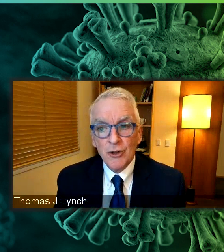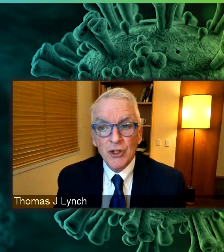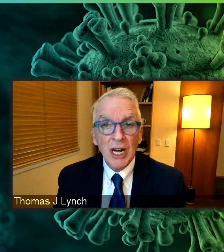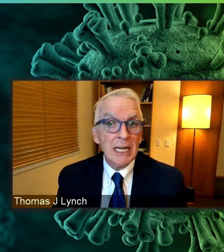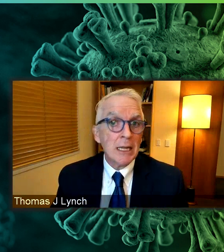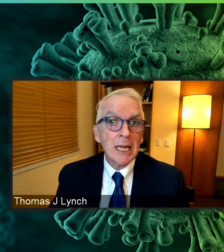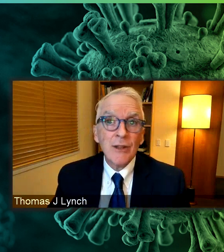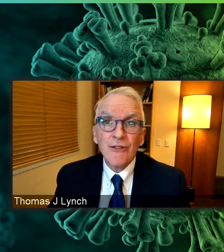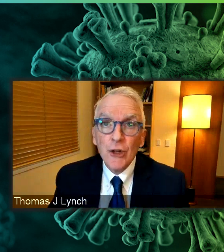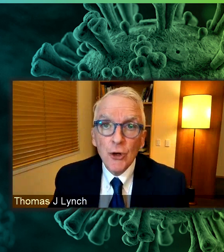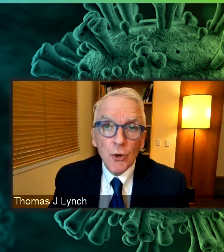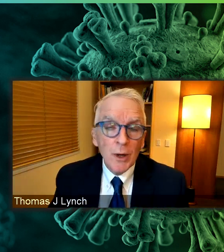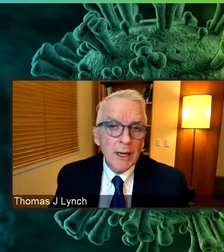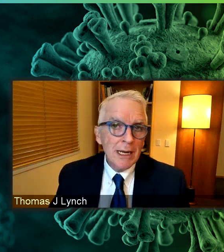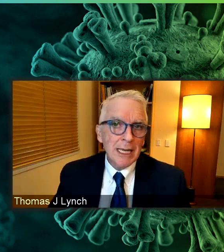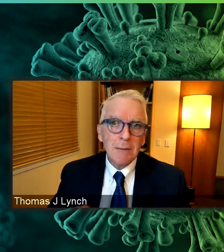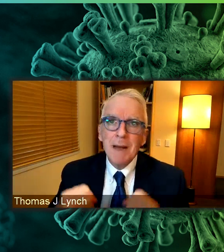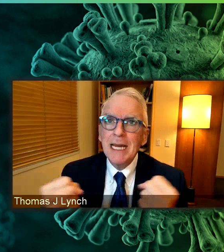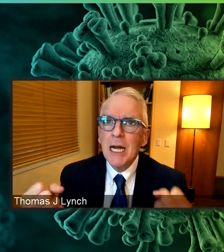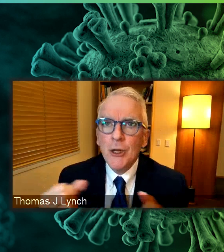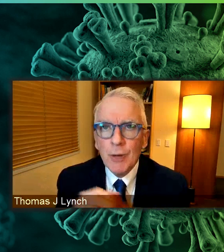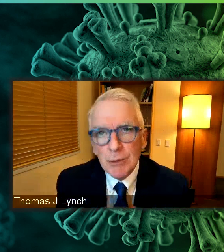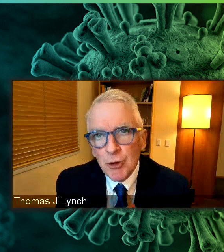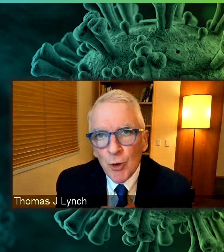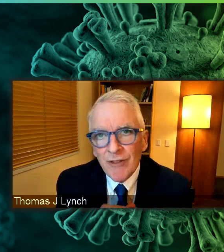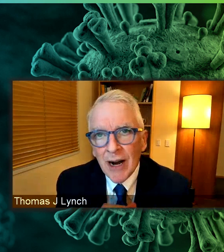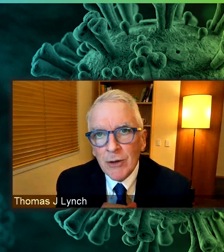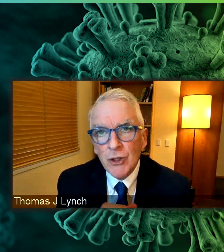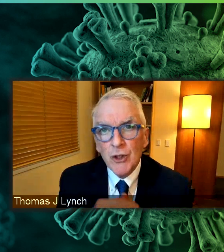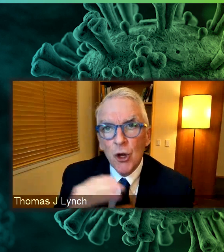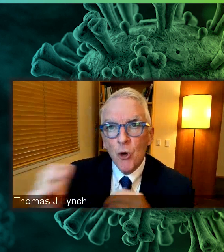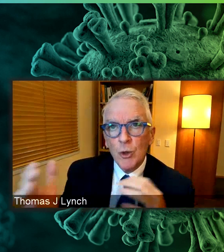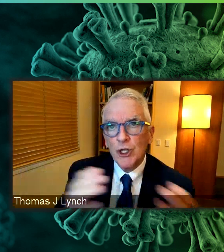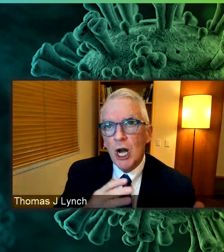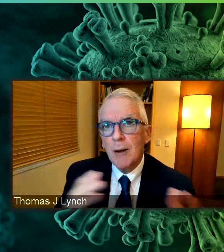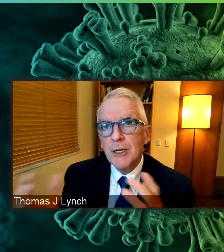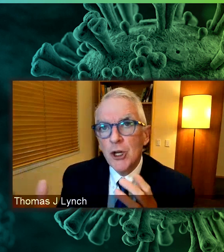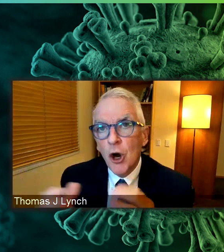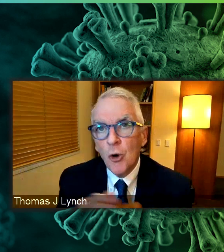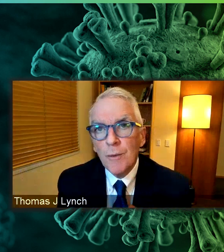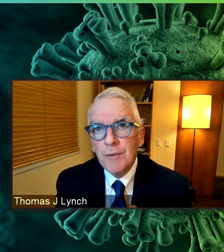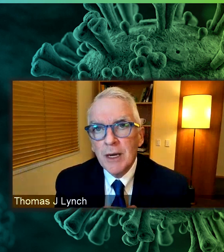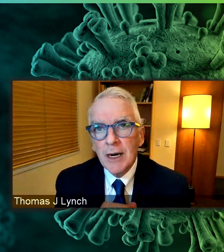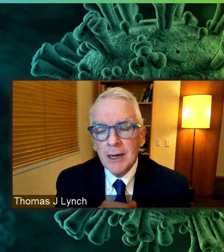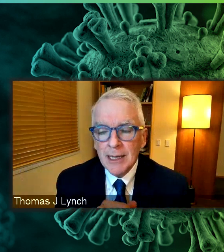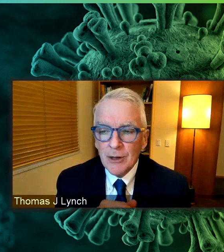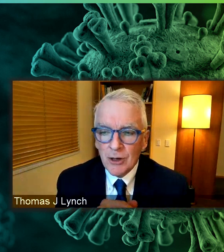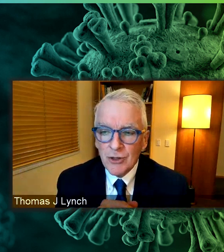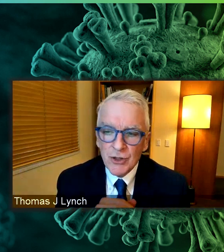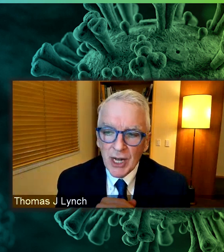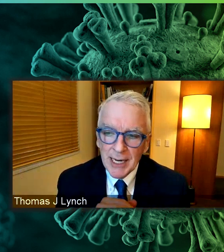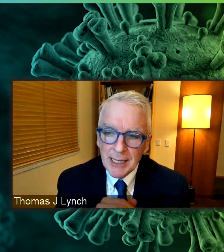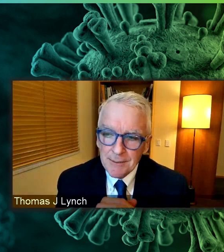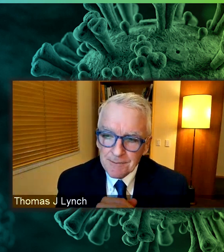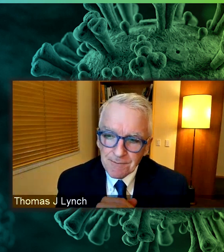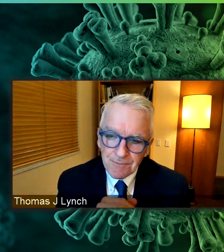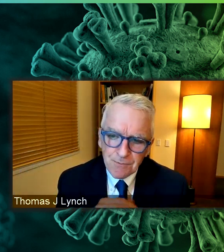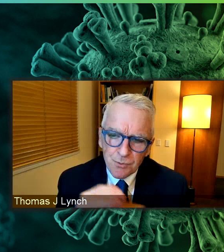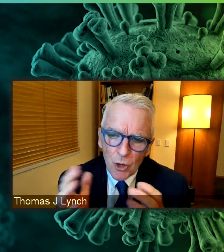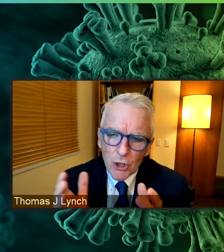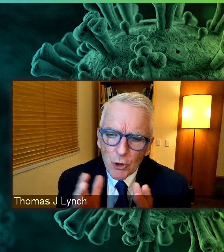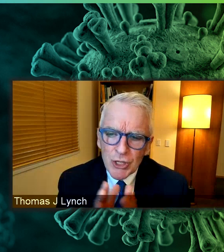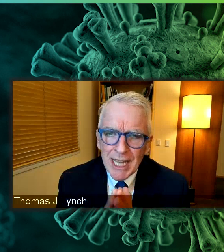in our society, like the flu and like many other respiratory viruses, which come and go in our society.